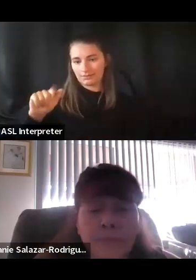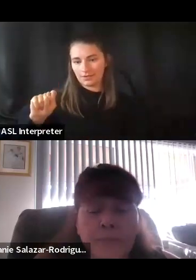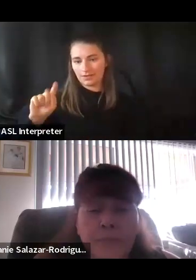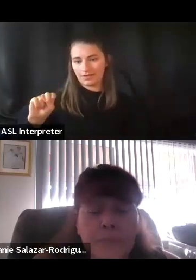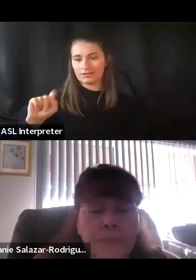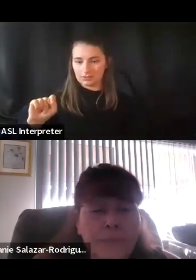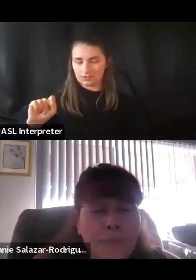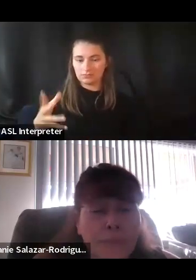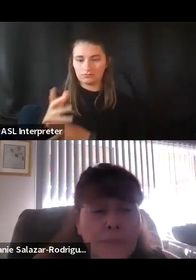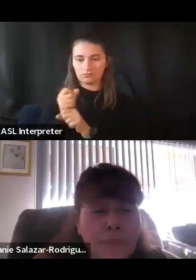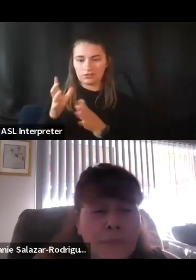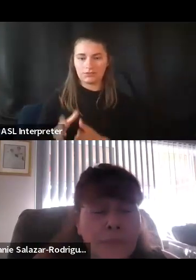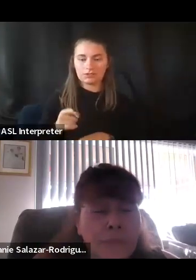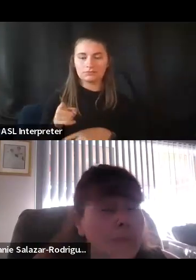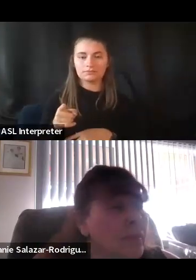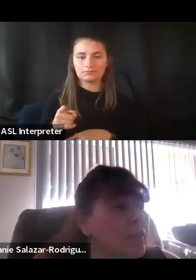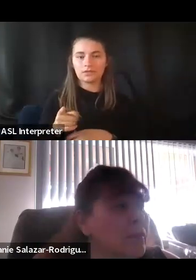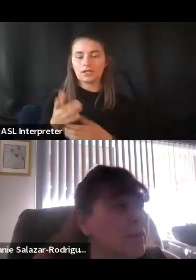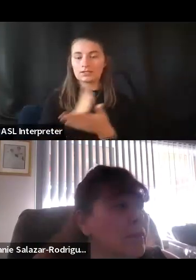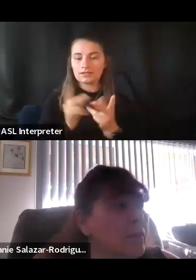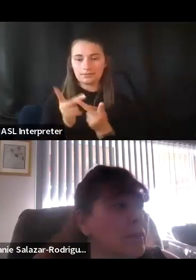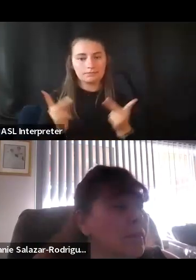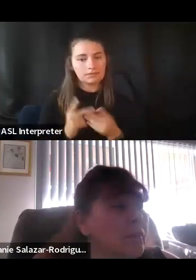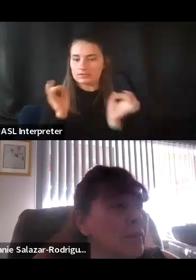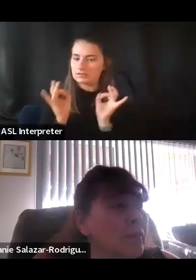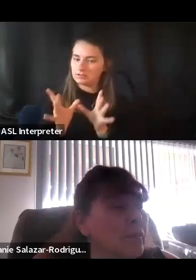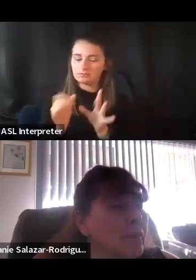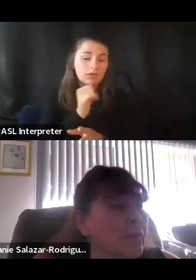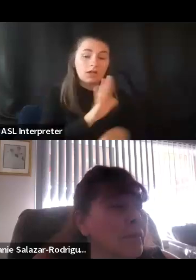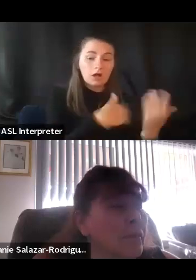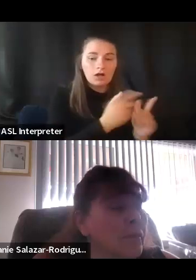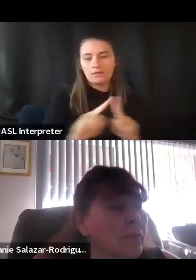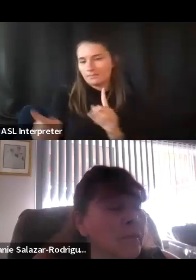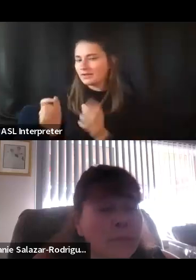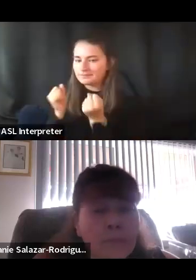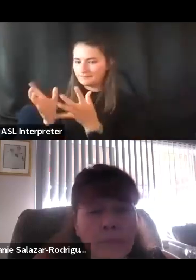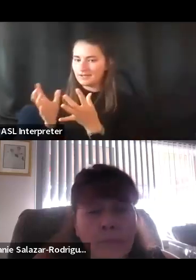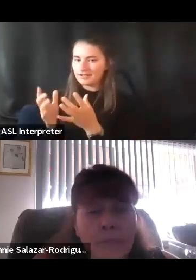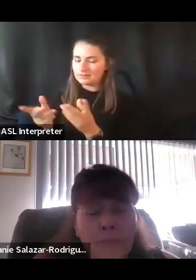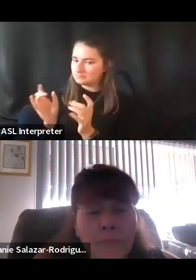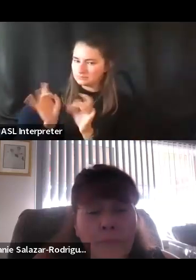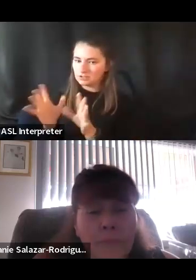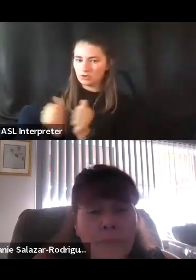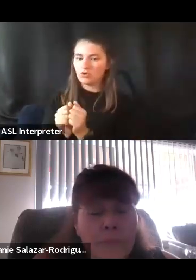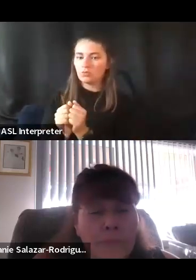some, not all, but some places were really bad about not allowing people with certain disabilities to be recipients of certain